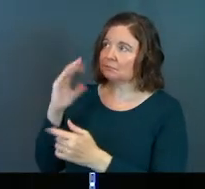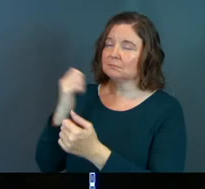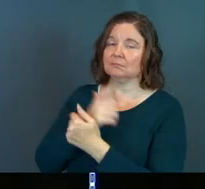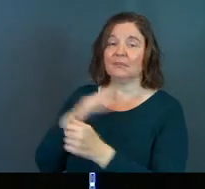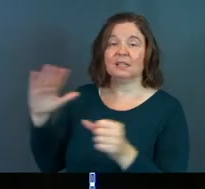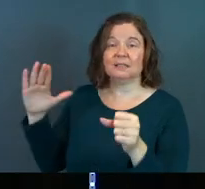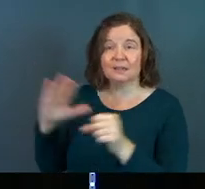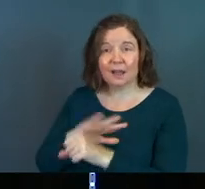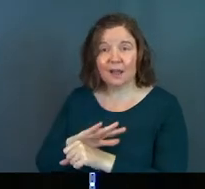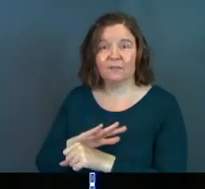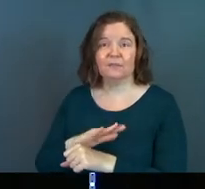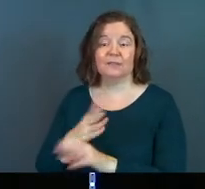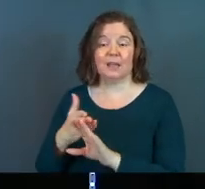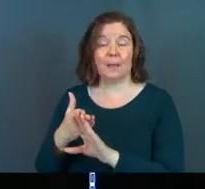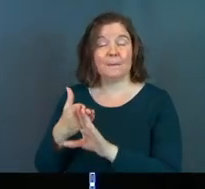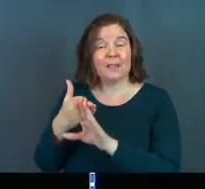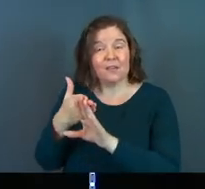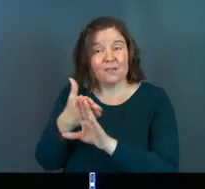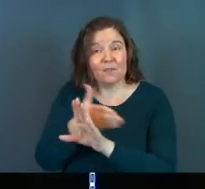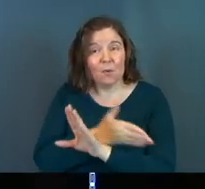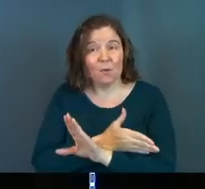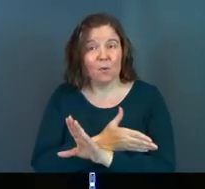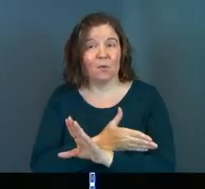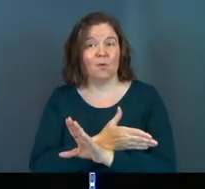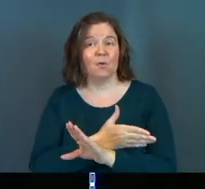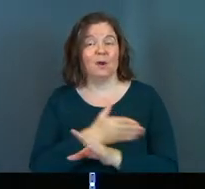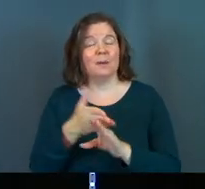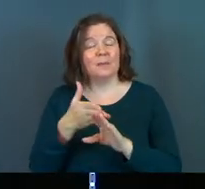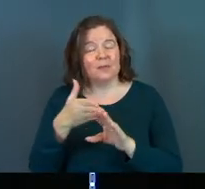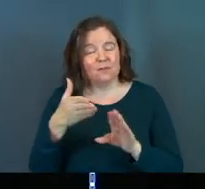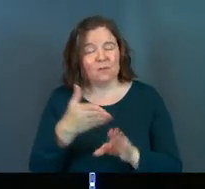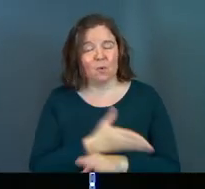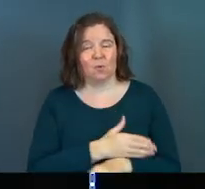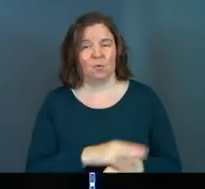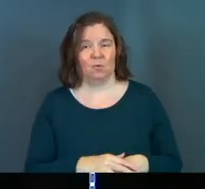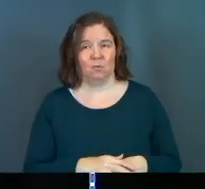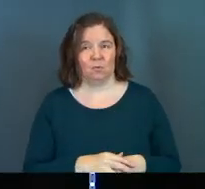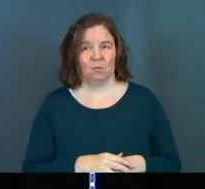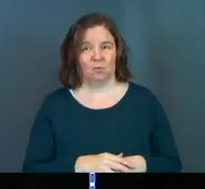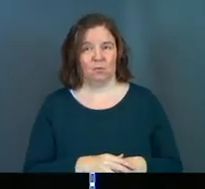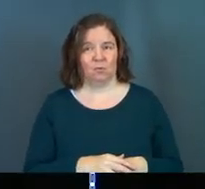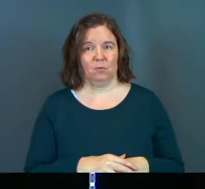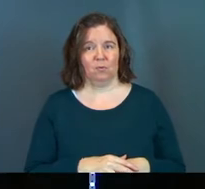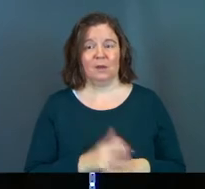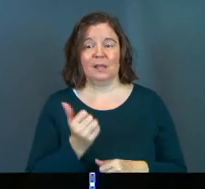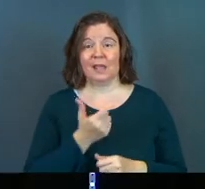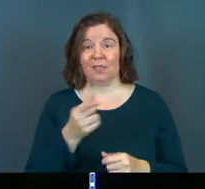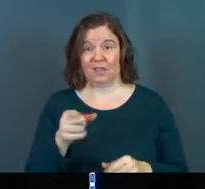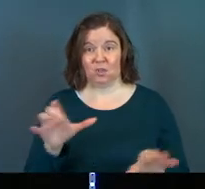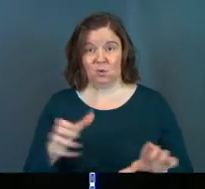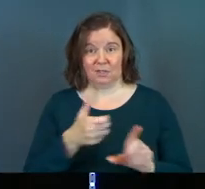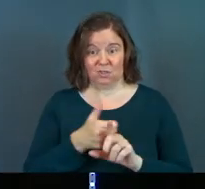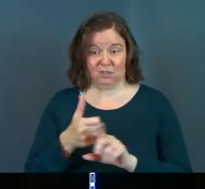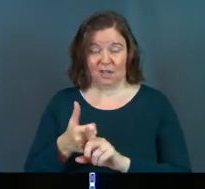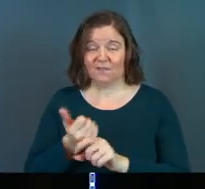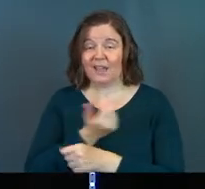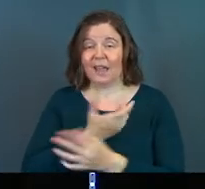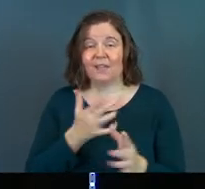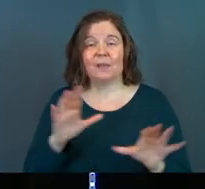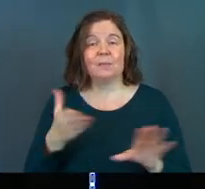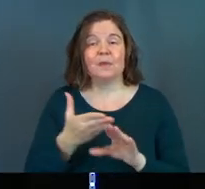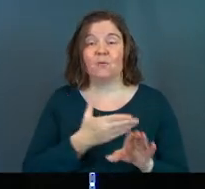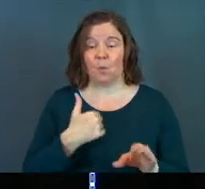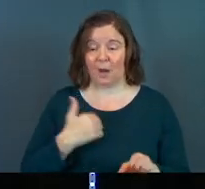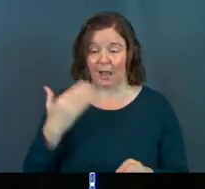you is enough. It was before, before anything you've ever did, everything, anything